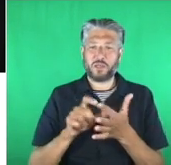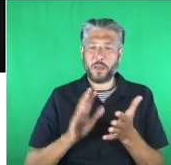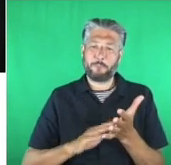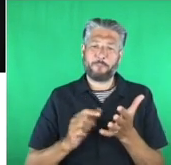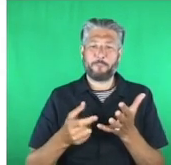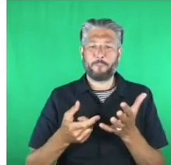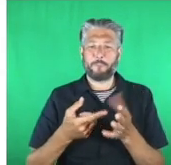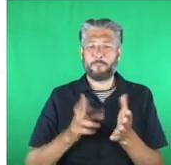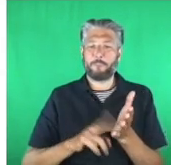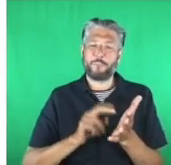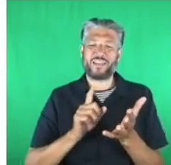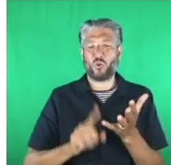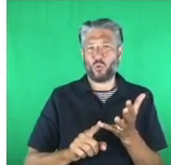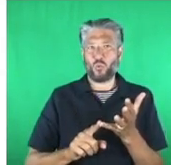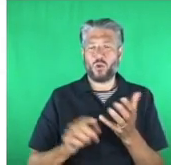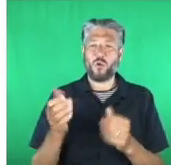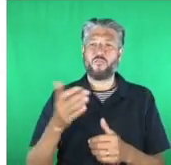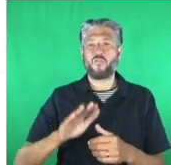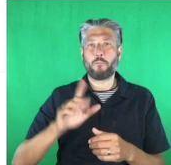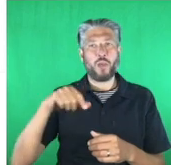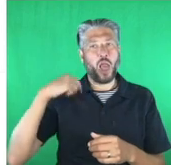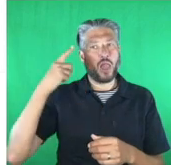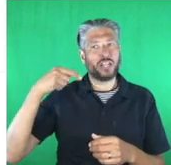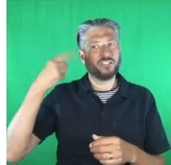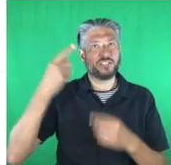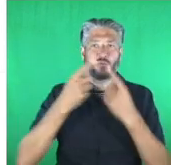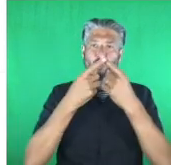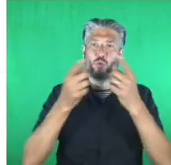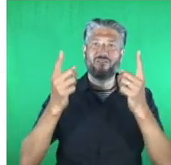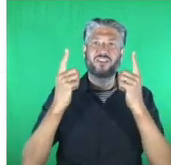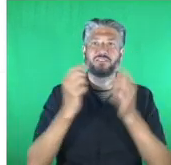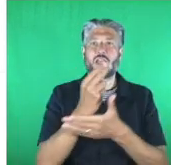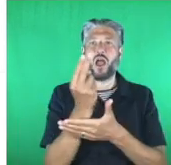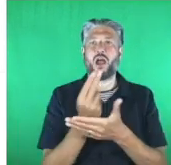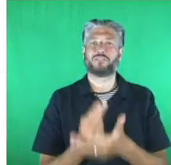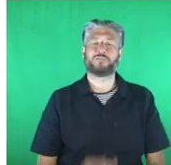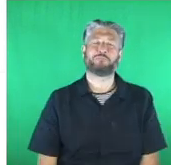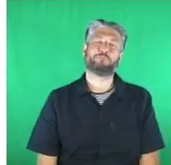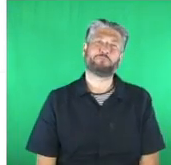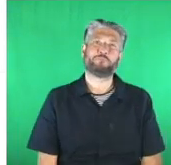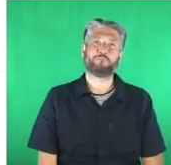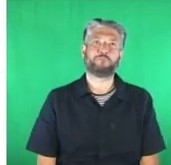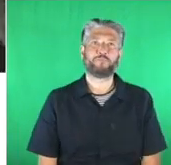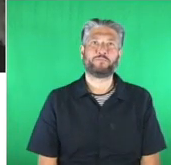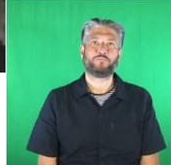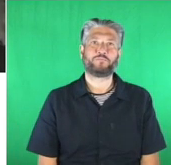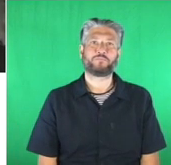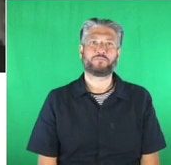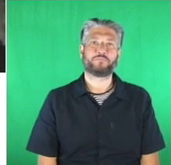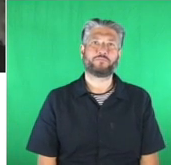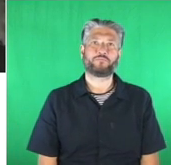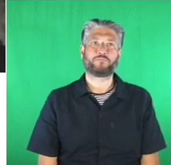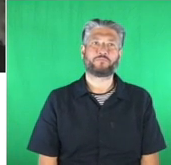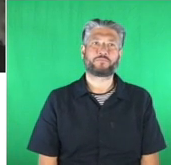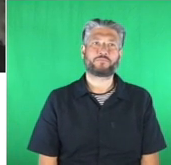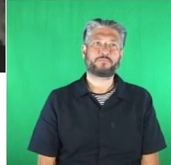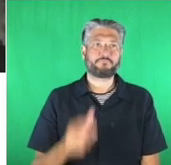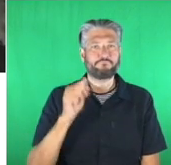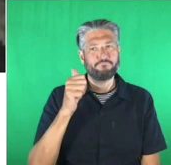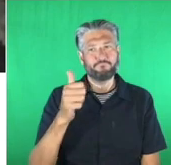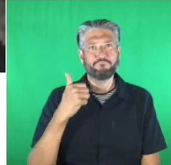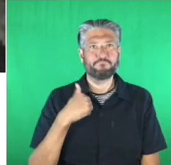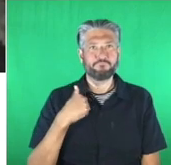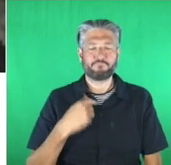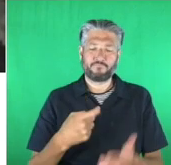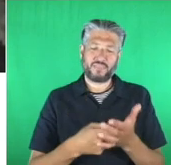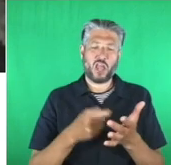arts london thanks kate i'd just like to say what